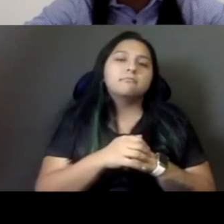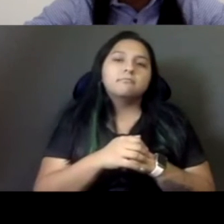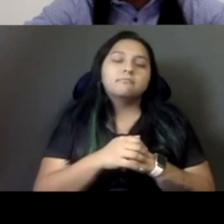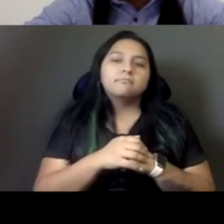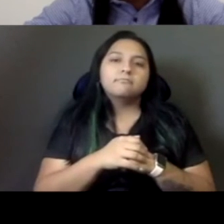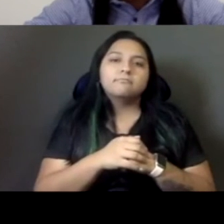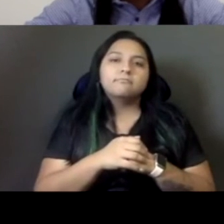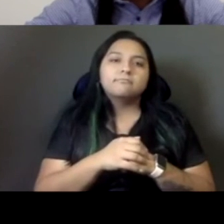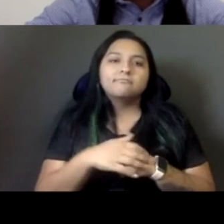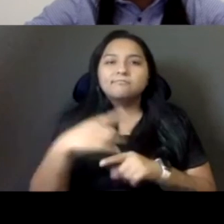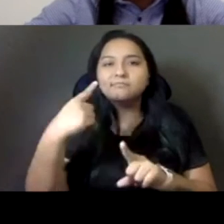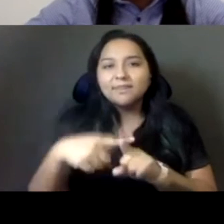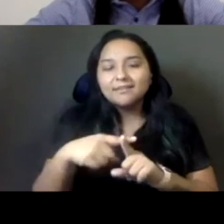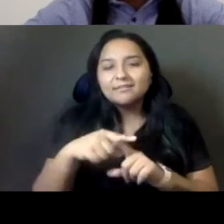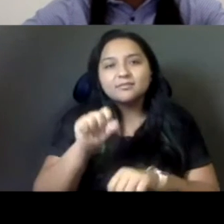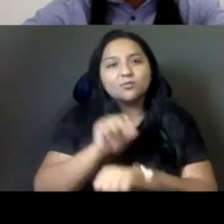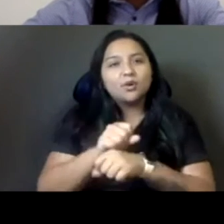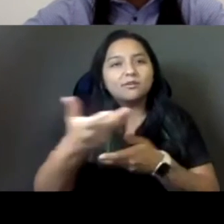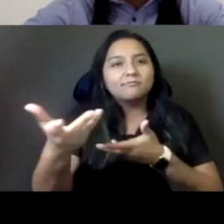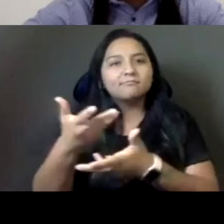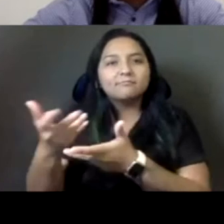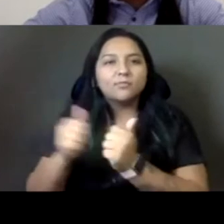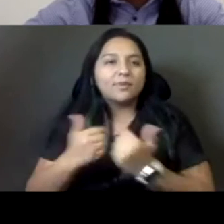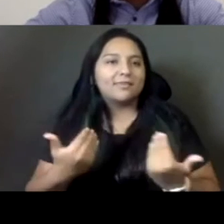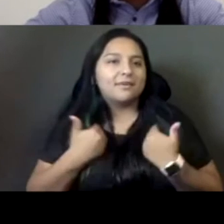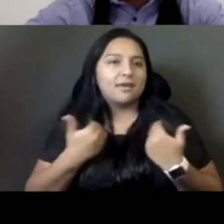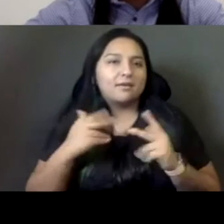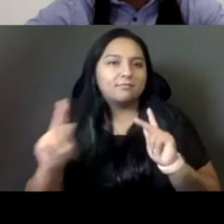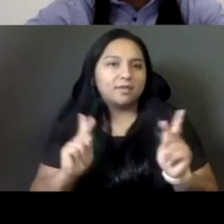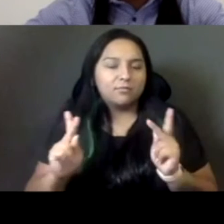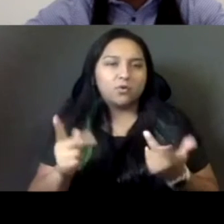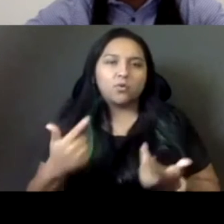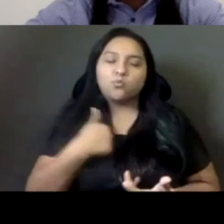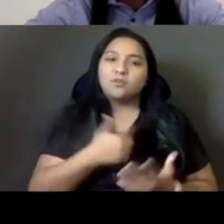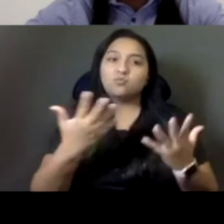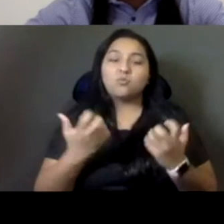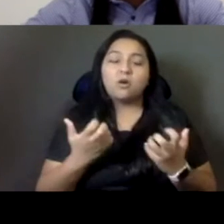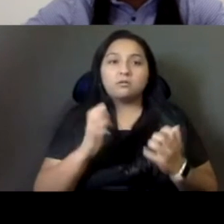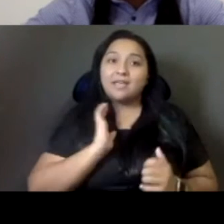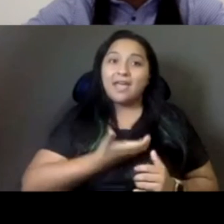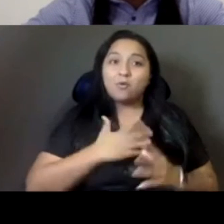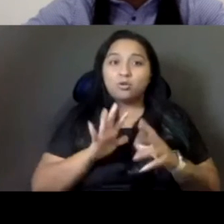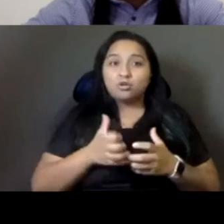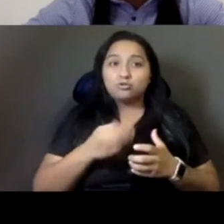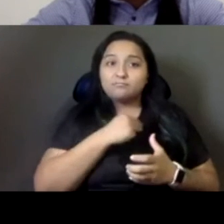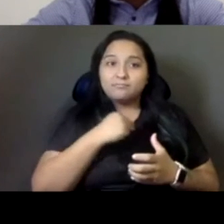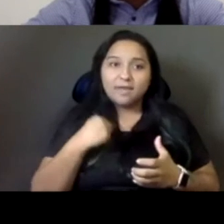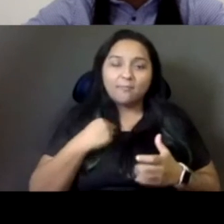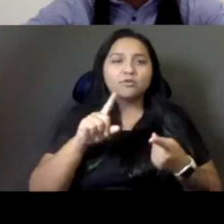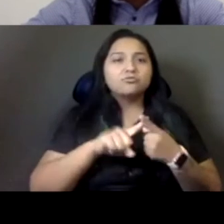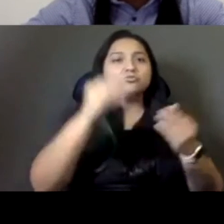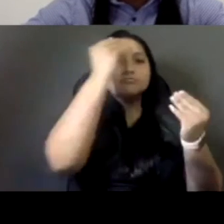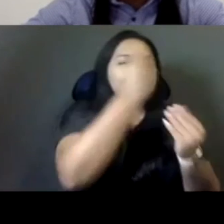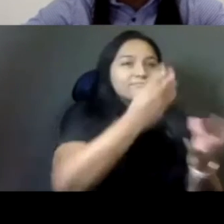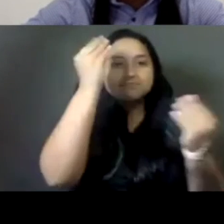people, uh, we really want our members to be like the messenger. So we're, um, you know, so like we're planning like a series of